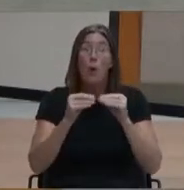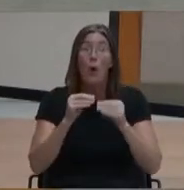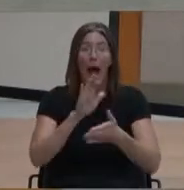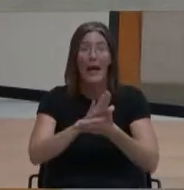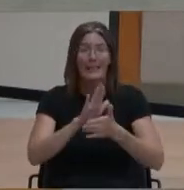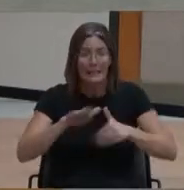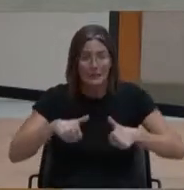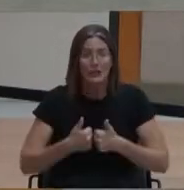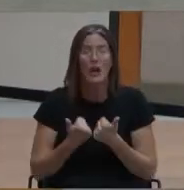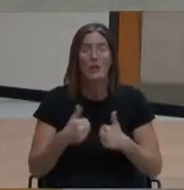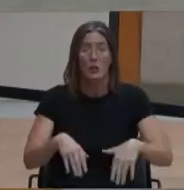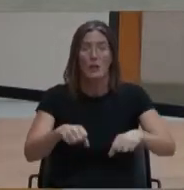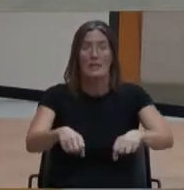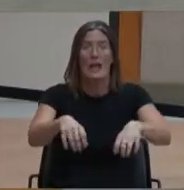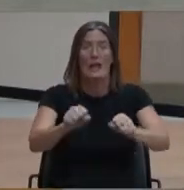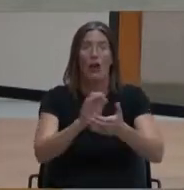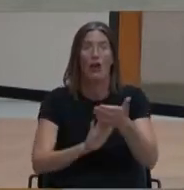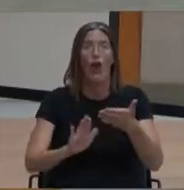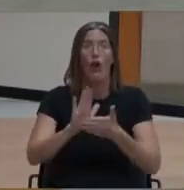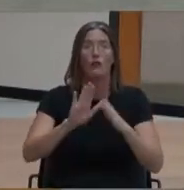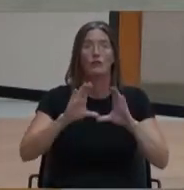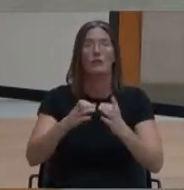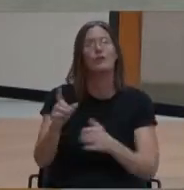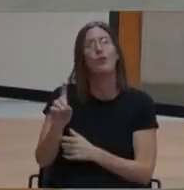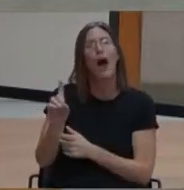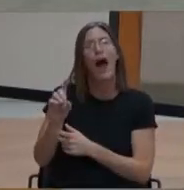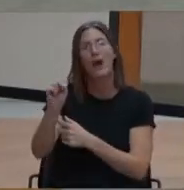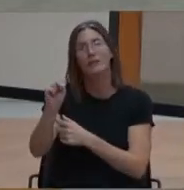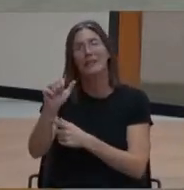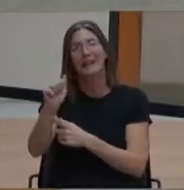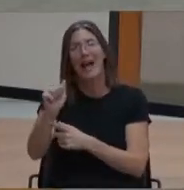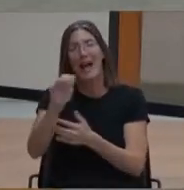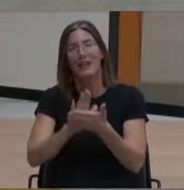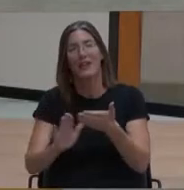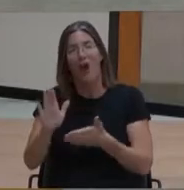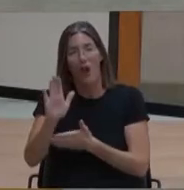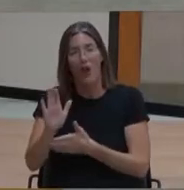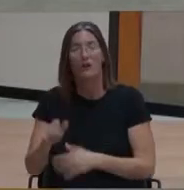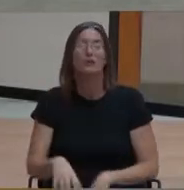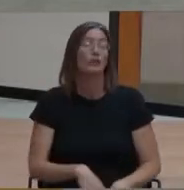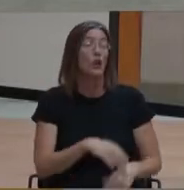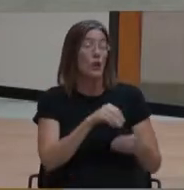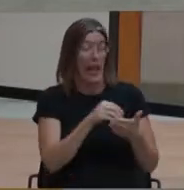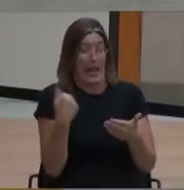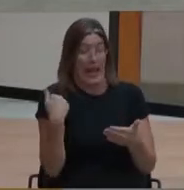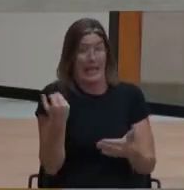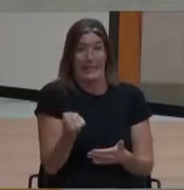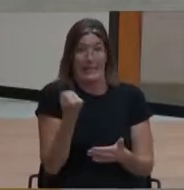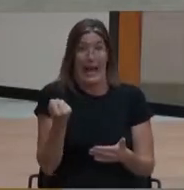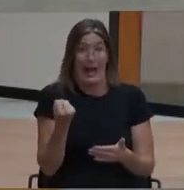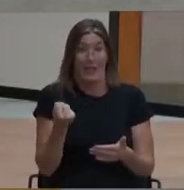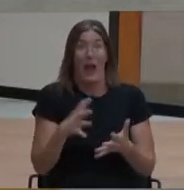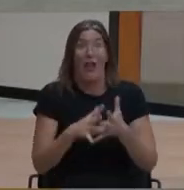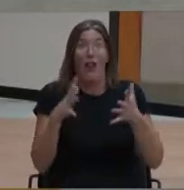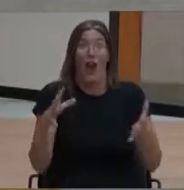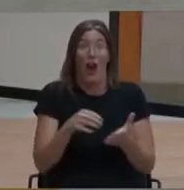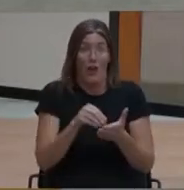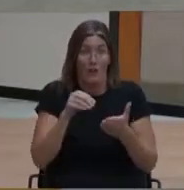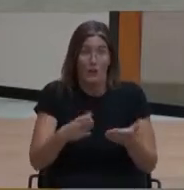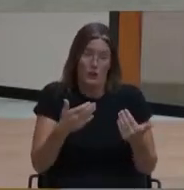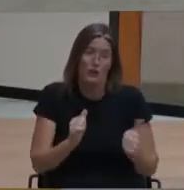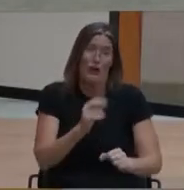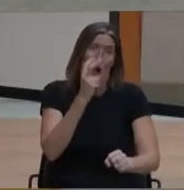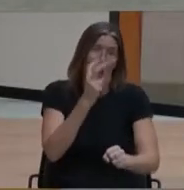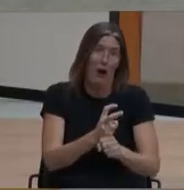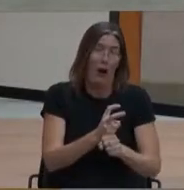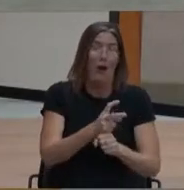classes at SAC. Last Wednesday, Circulos students gave their 100% on the PSAT, and we killed it, because our